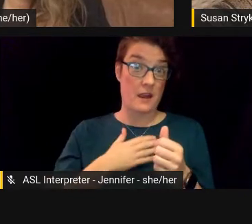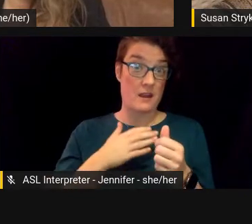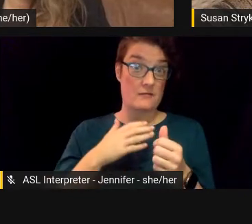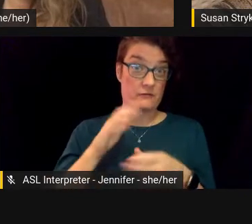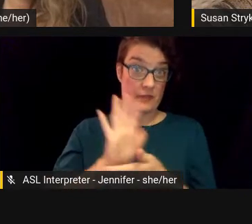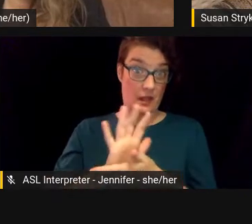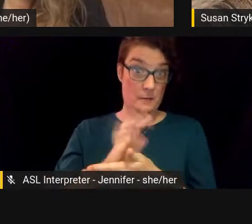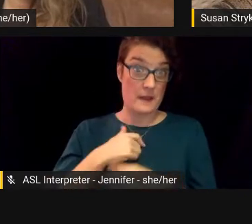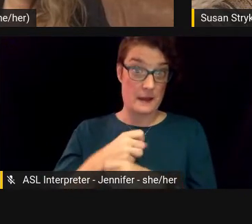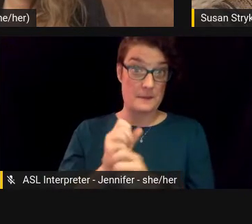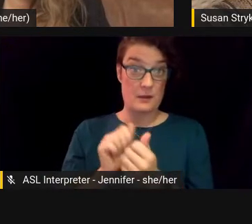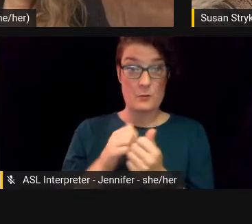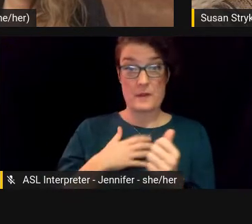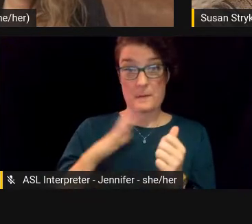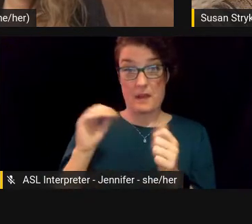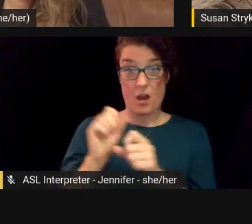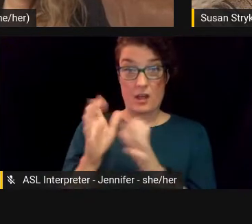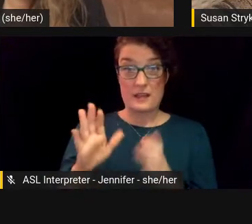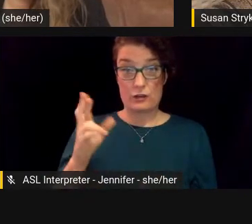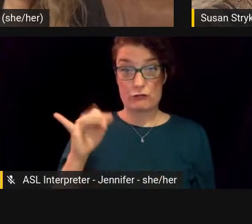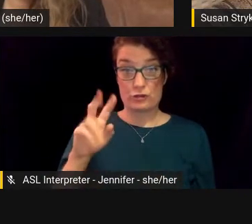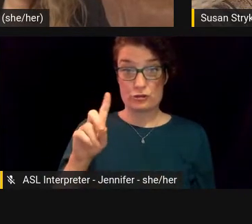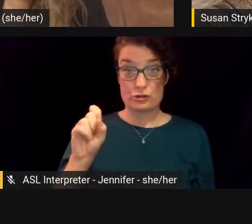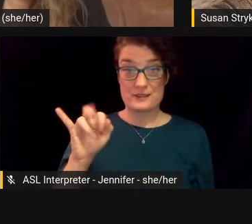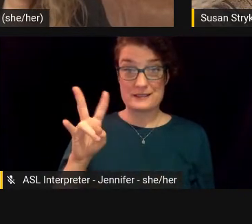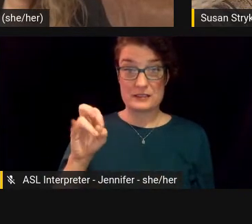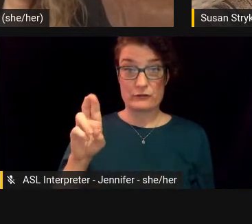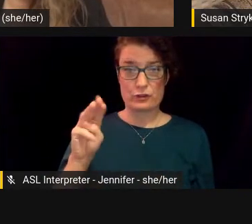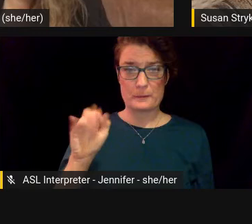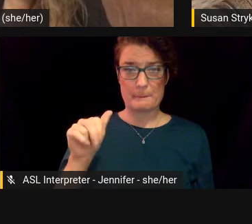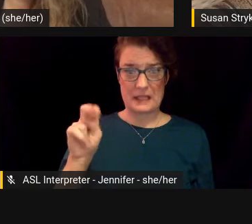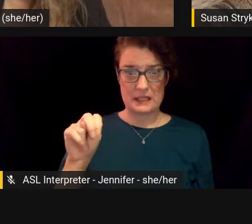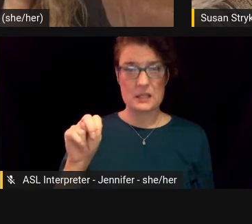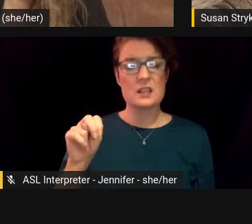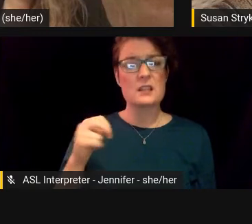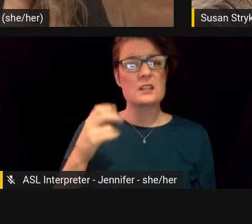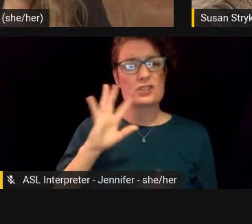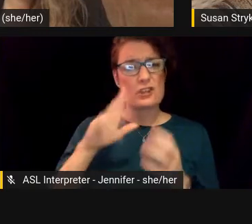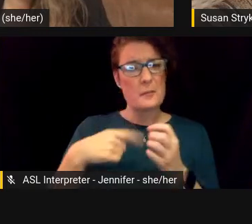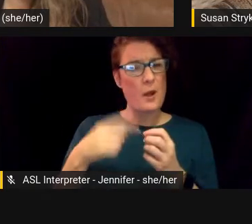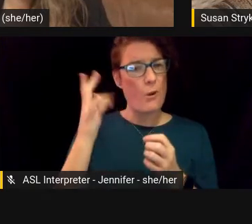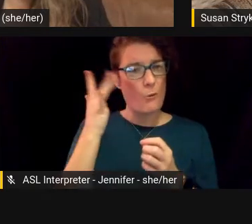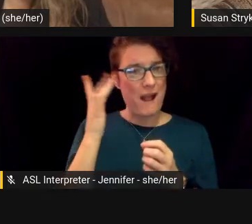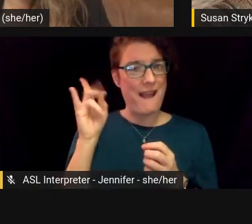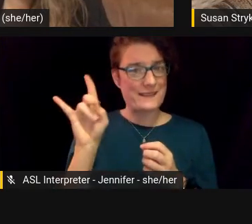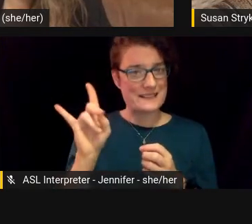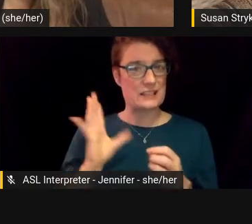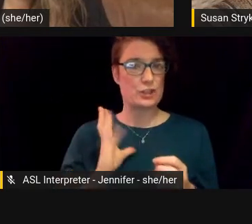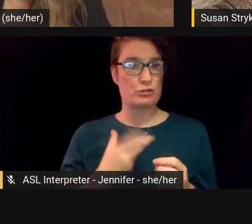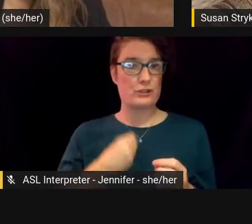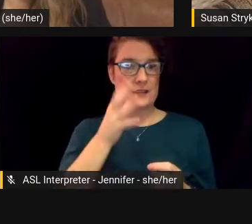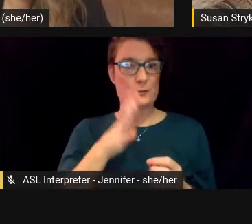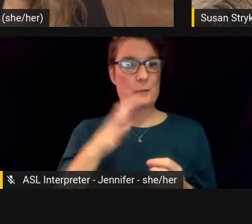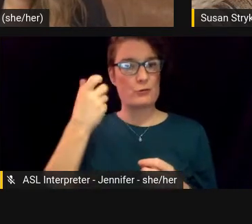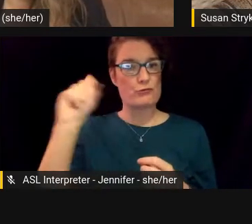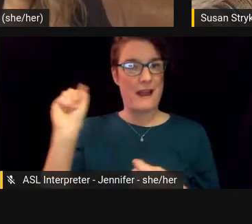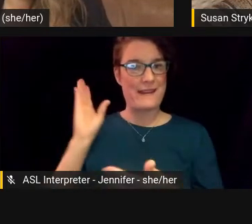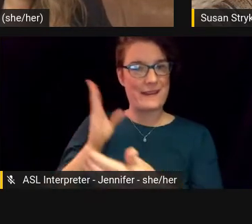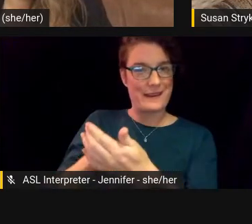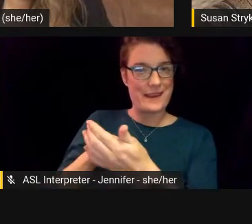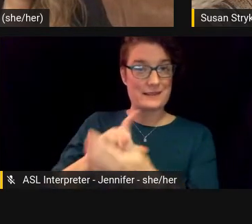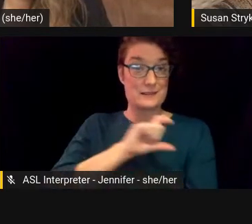uh, about, like, why was it that trans women rioted against police oppression in San Francisco in the summer of 1966?